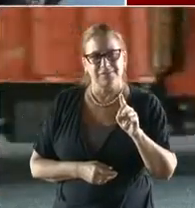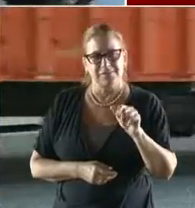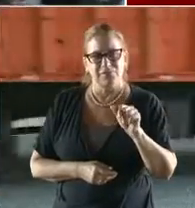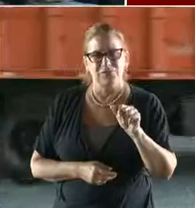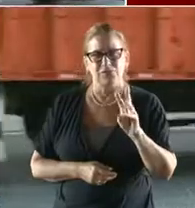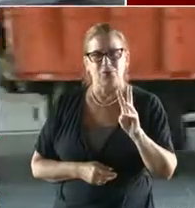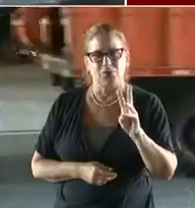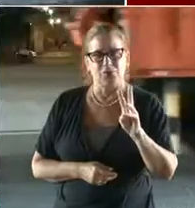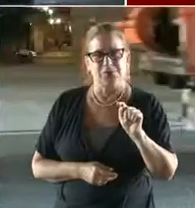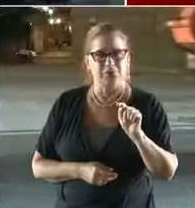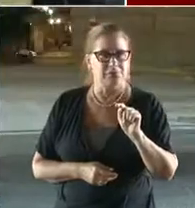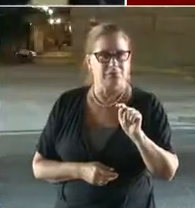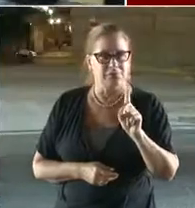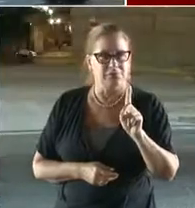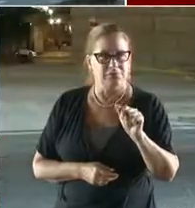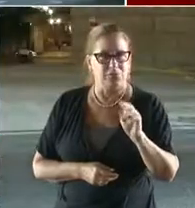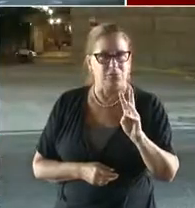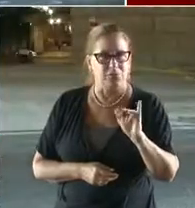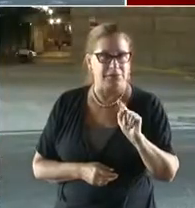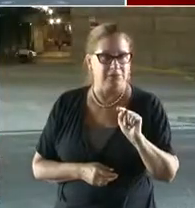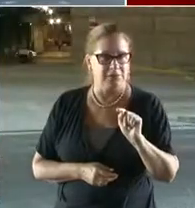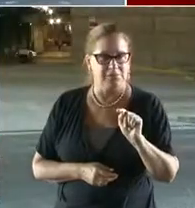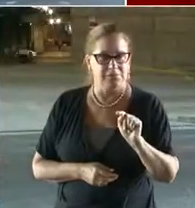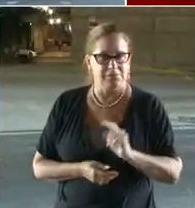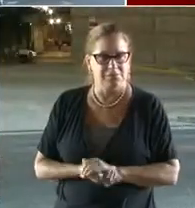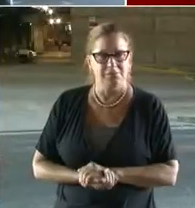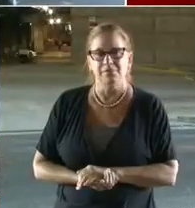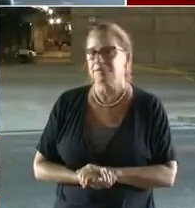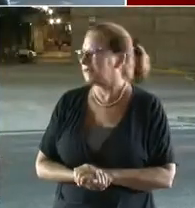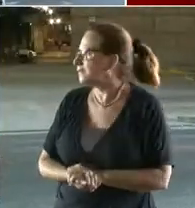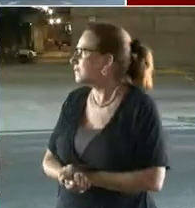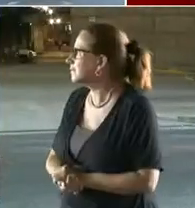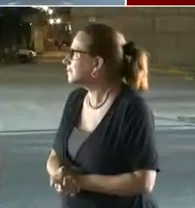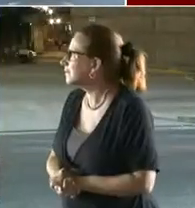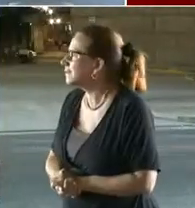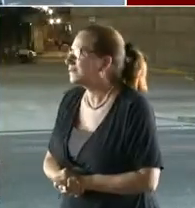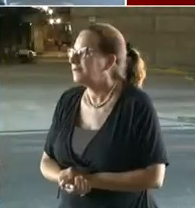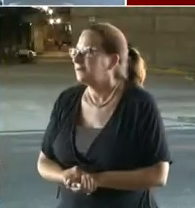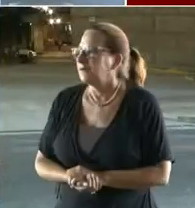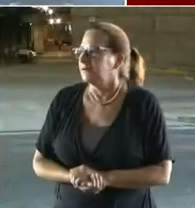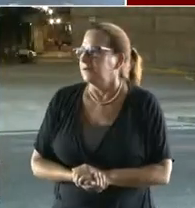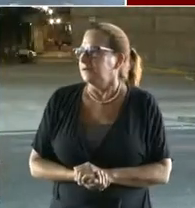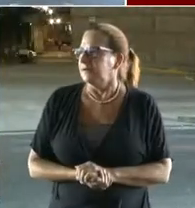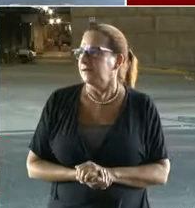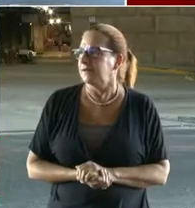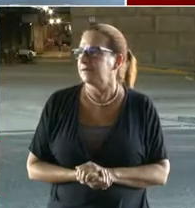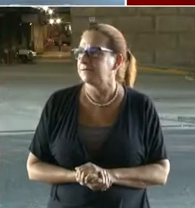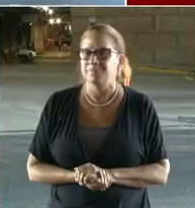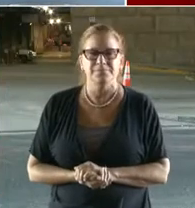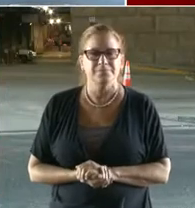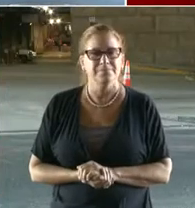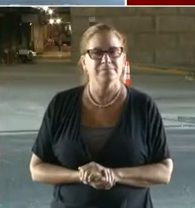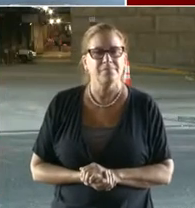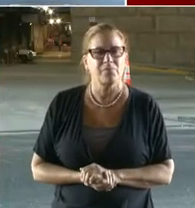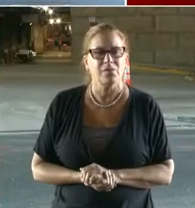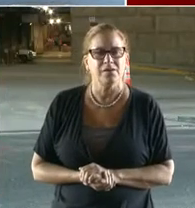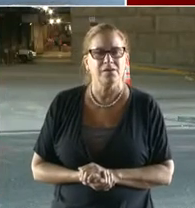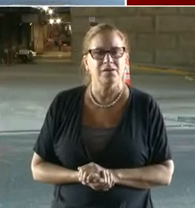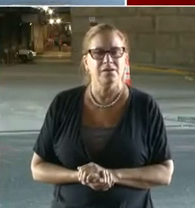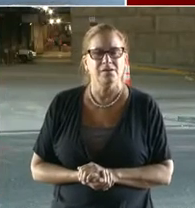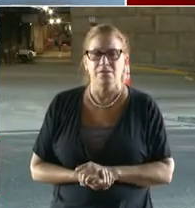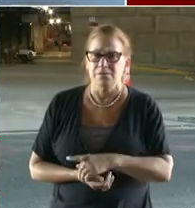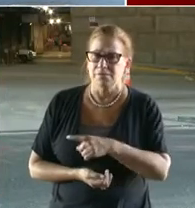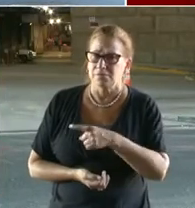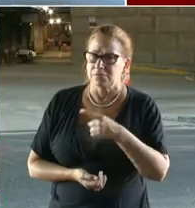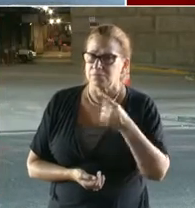Director Lott, there's several video compilations of trucks hitting bridges all the time. They don't fall down. Do we know on the 295